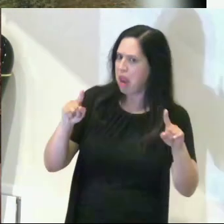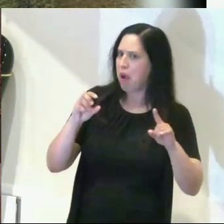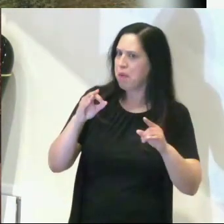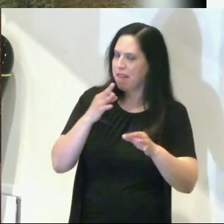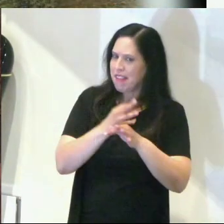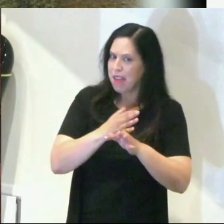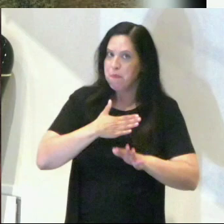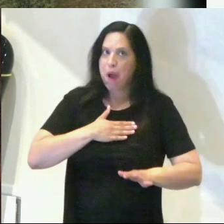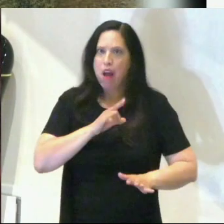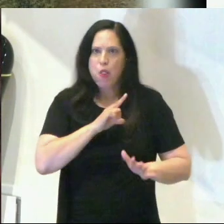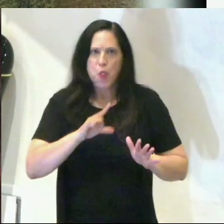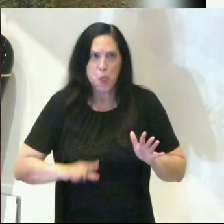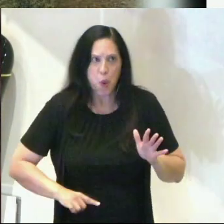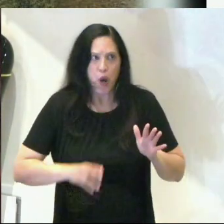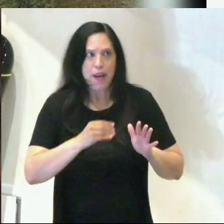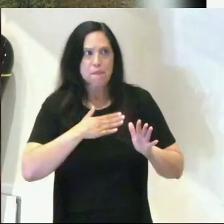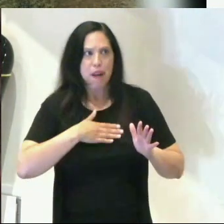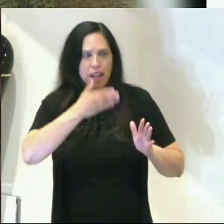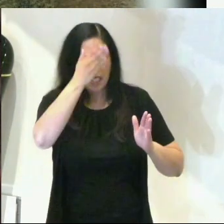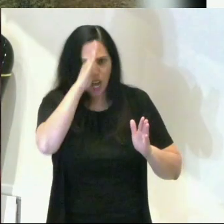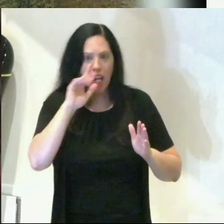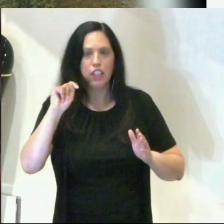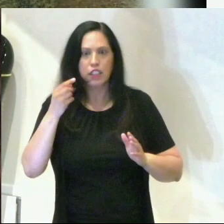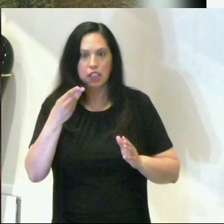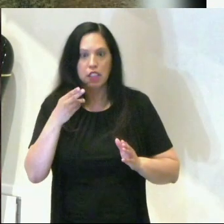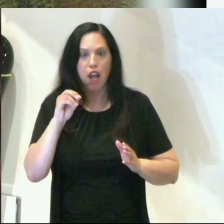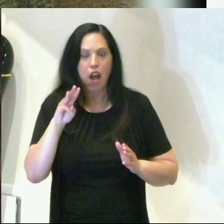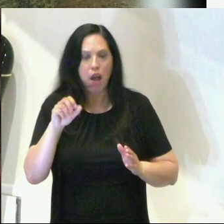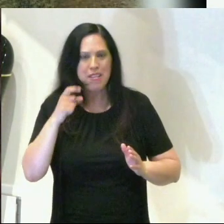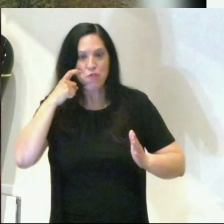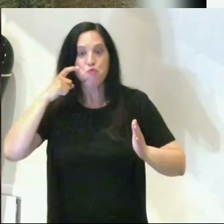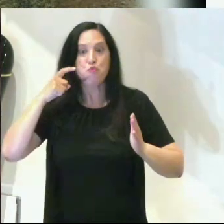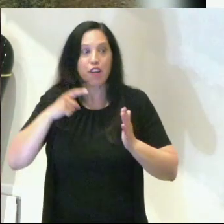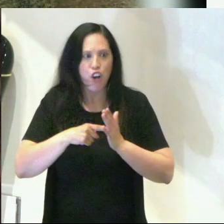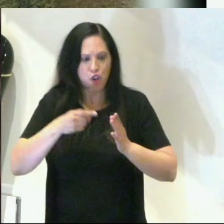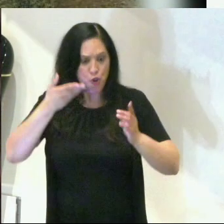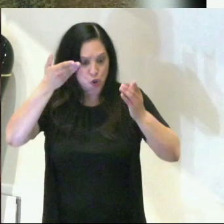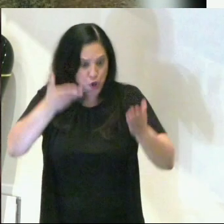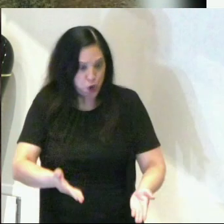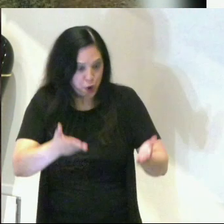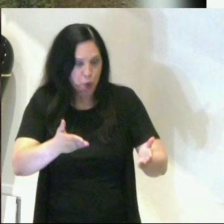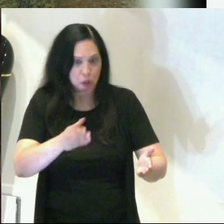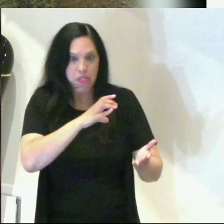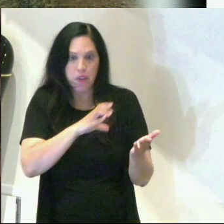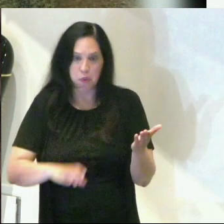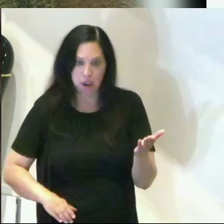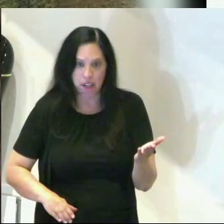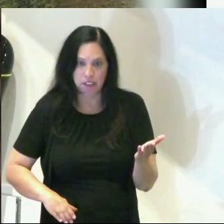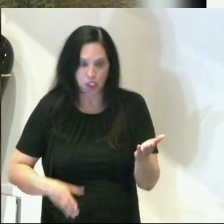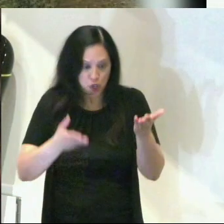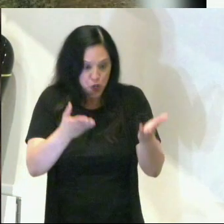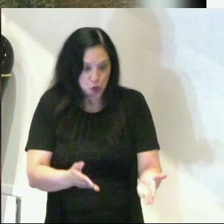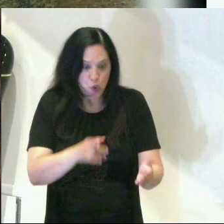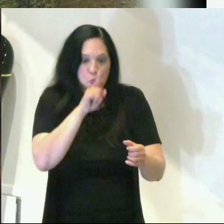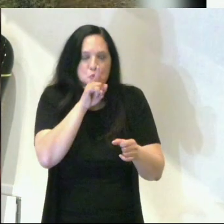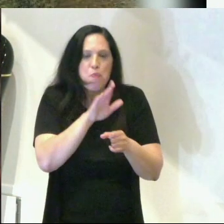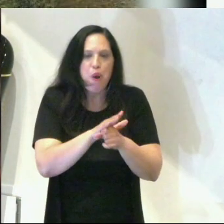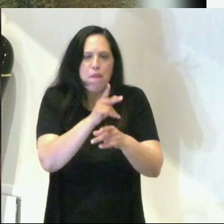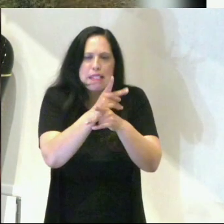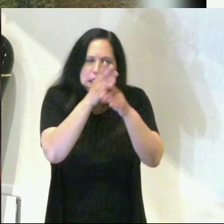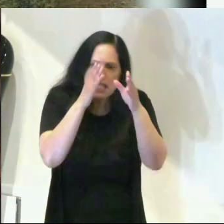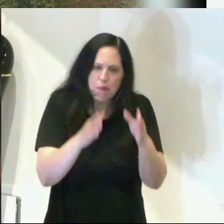my Lord and my God. Thomas is acknowledging, you're the one. You're the Christ. You're the promise keeper.